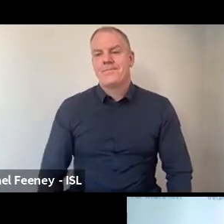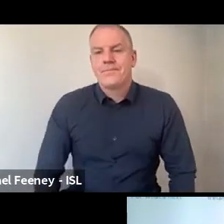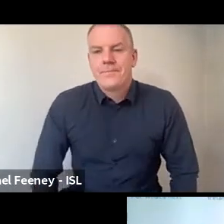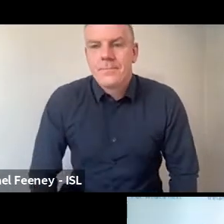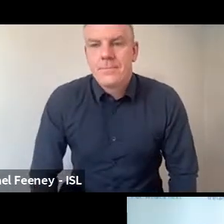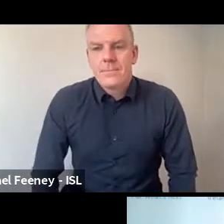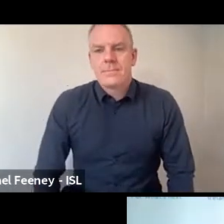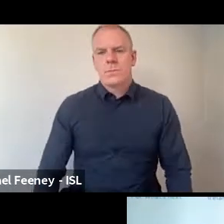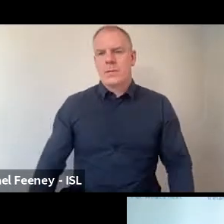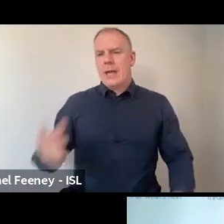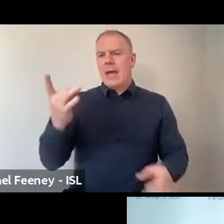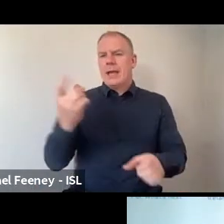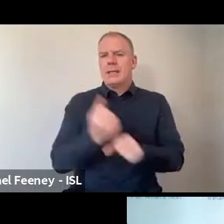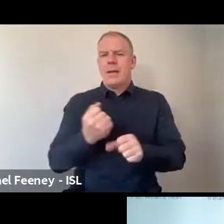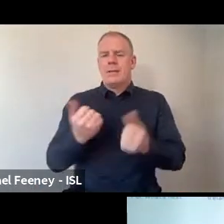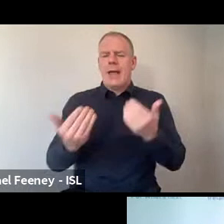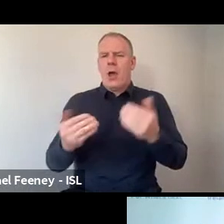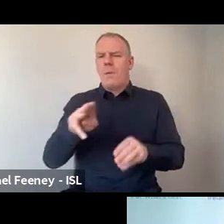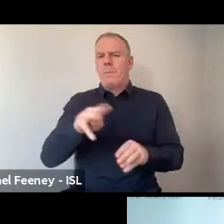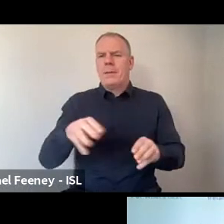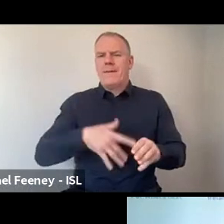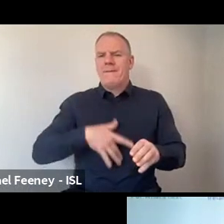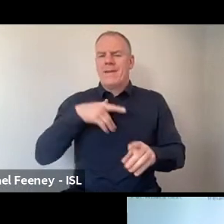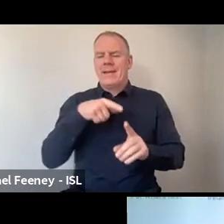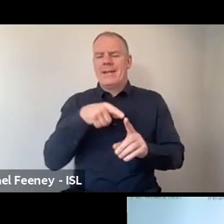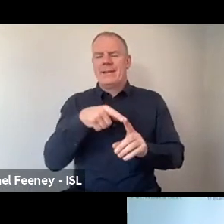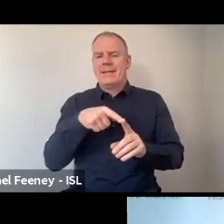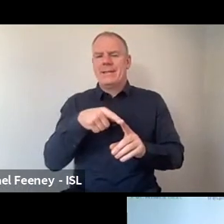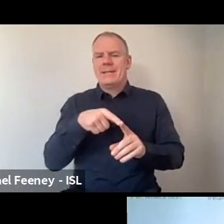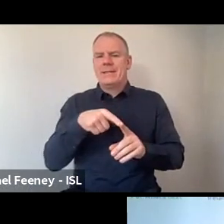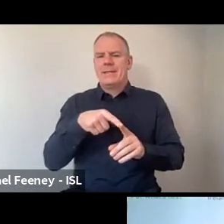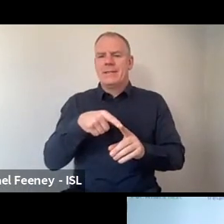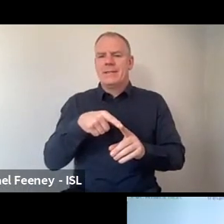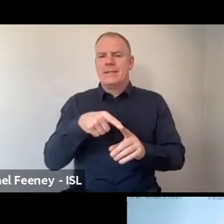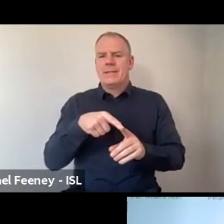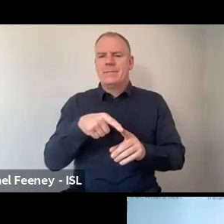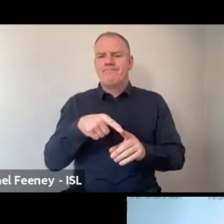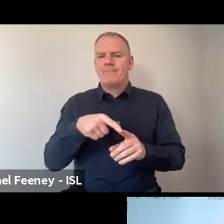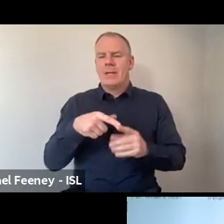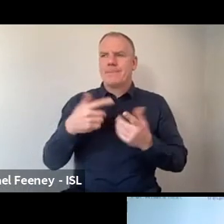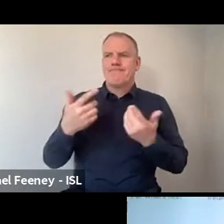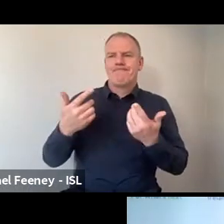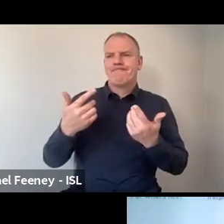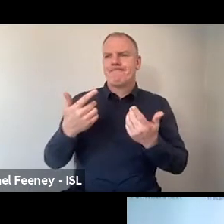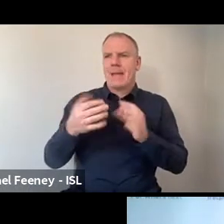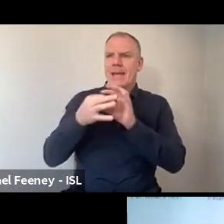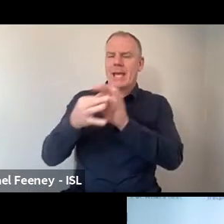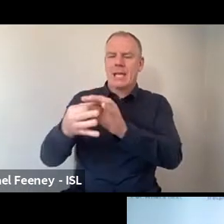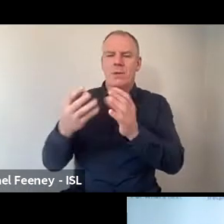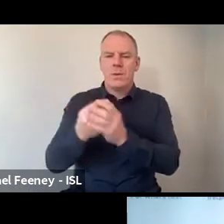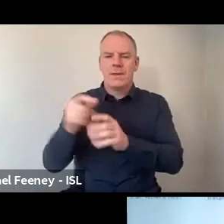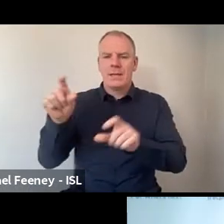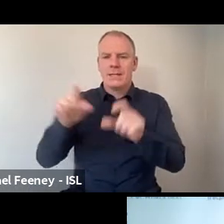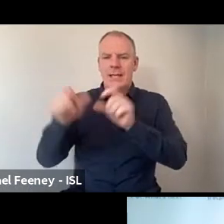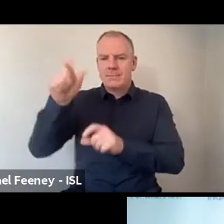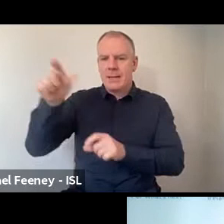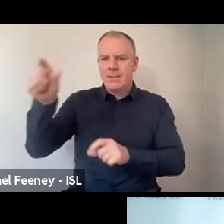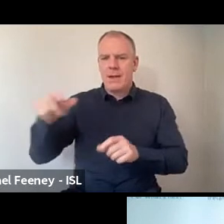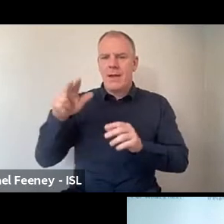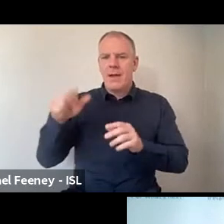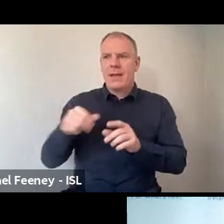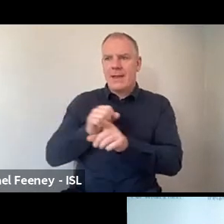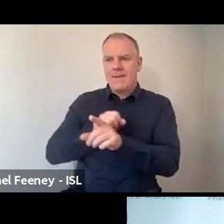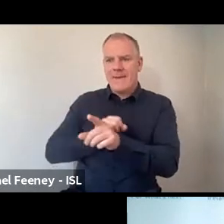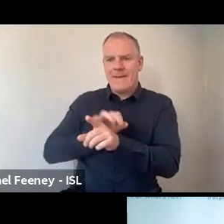people felt about kind of upstream forms of engagement where they're able to feed